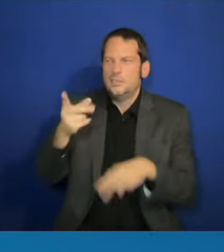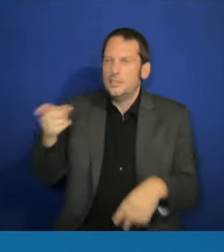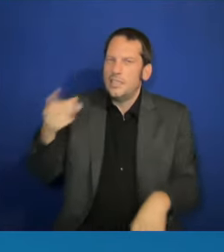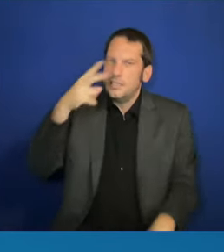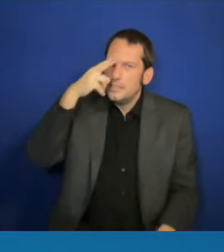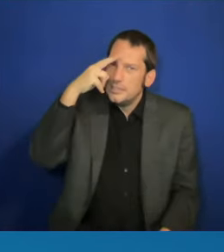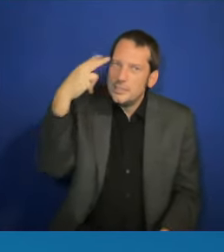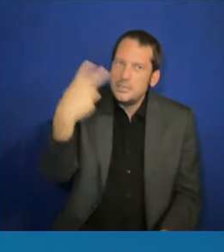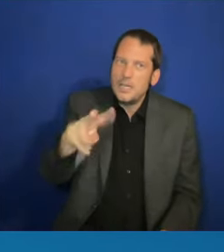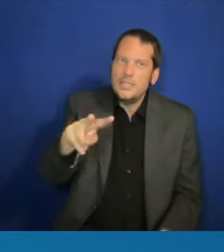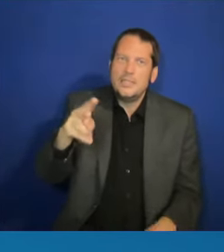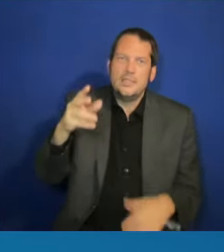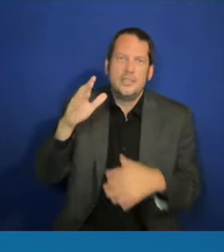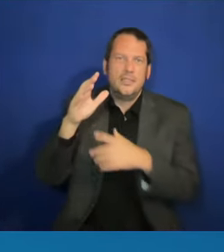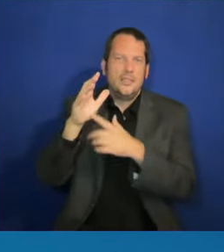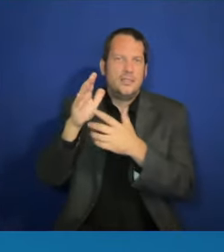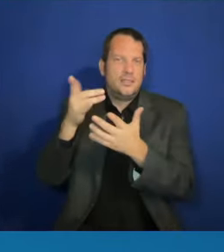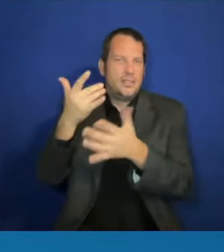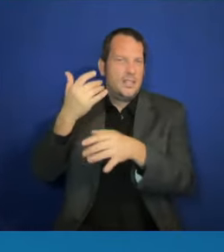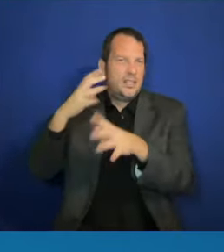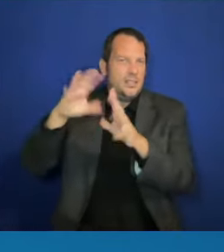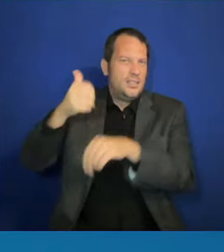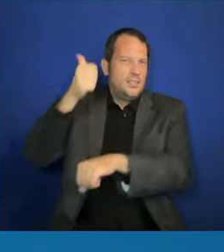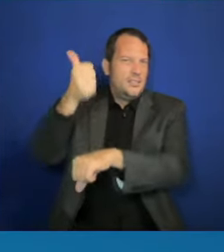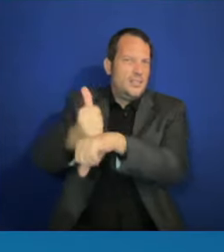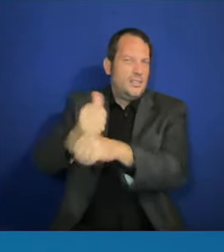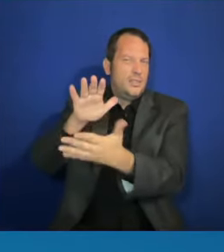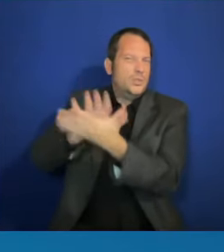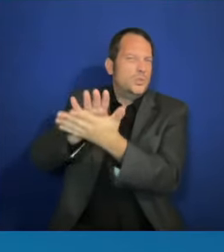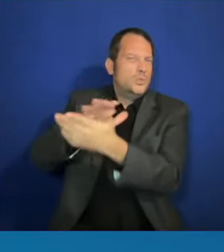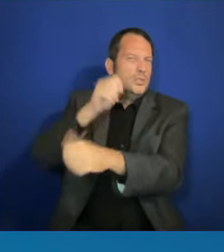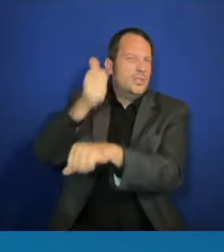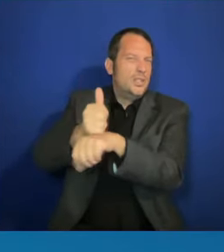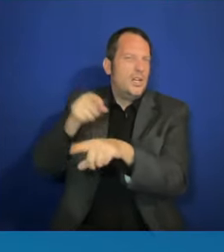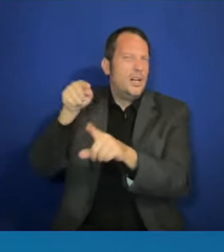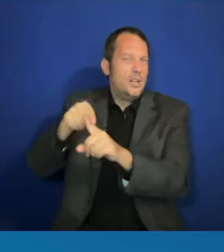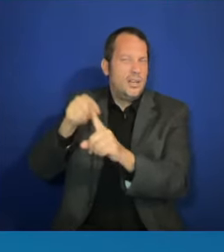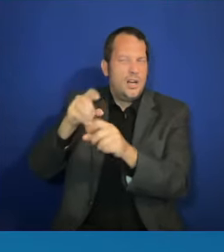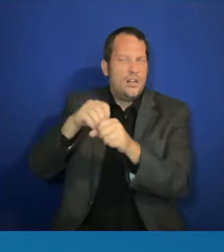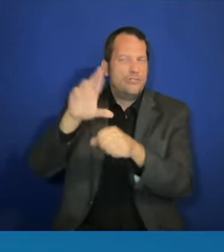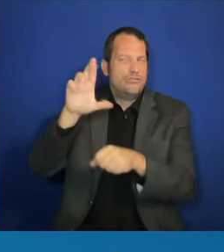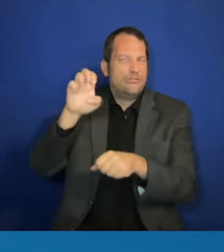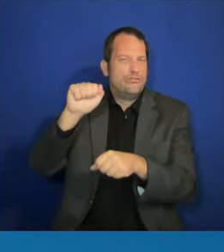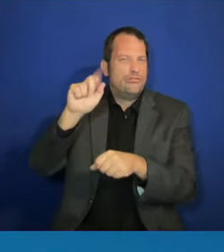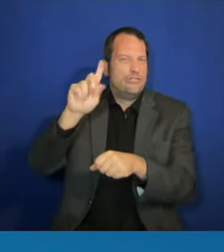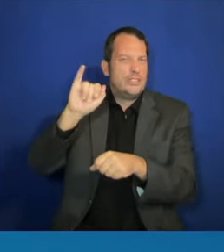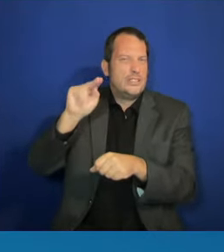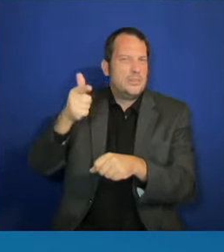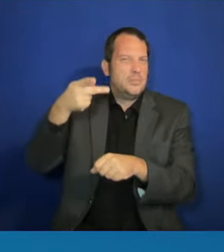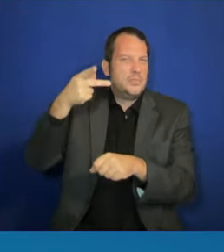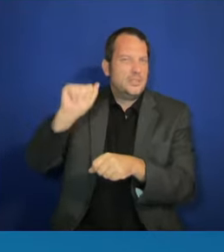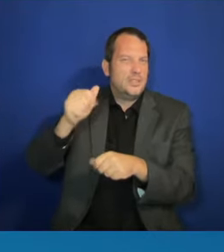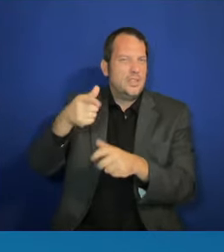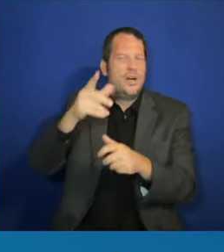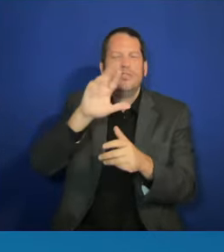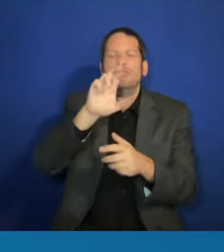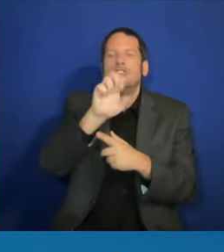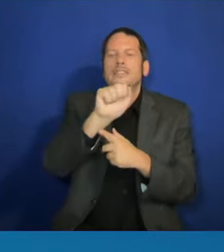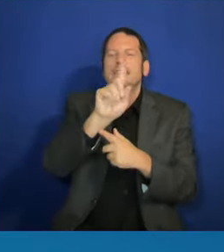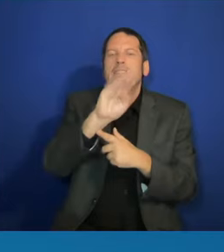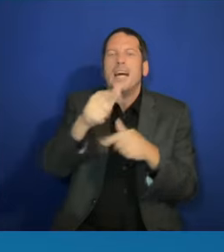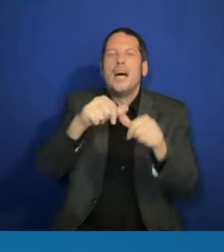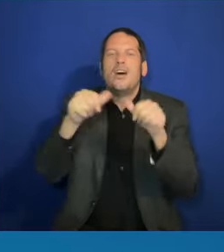For those of you that may not know already, Latinos represent 67% of that